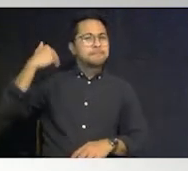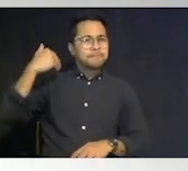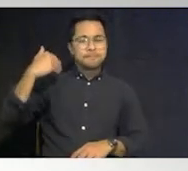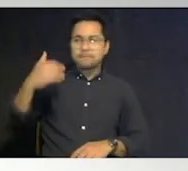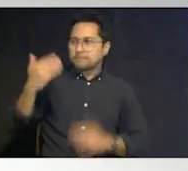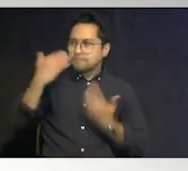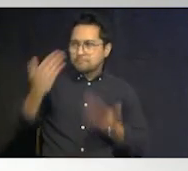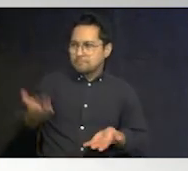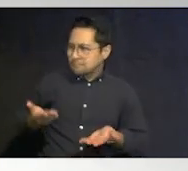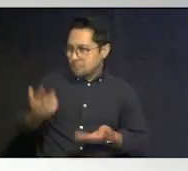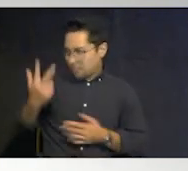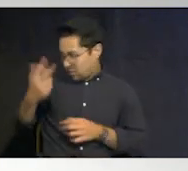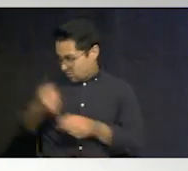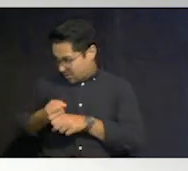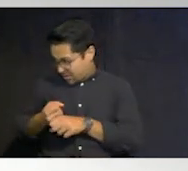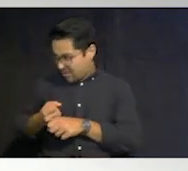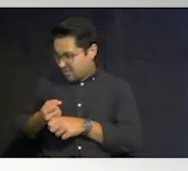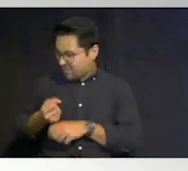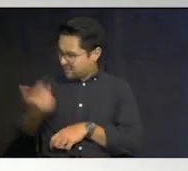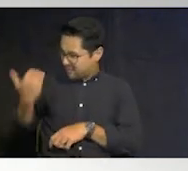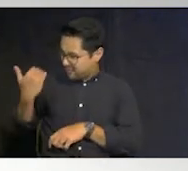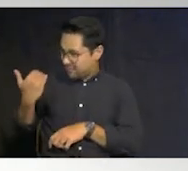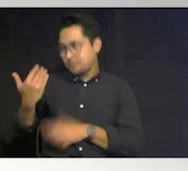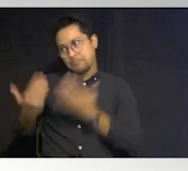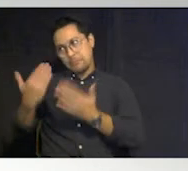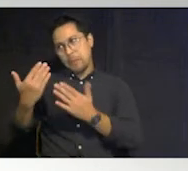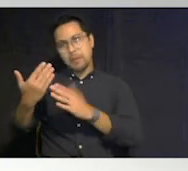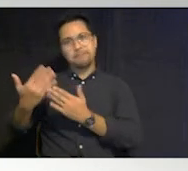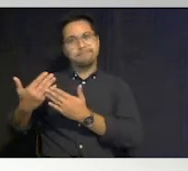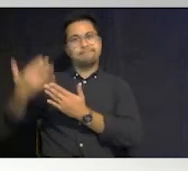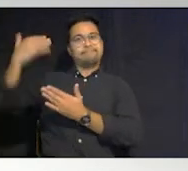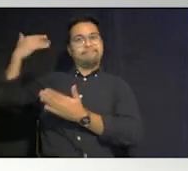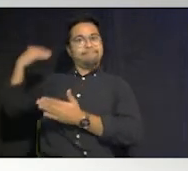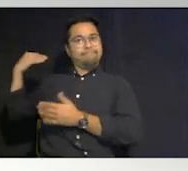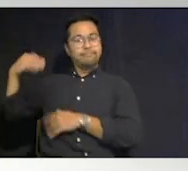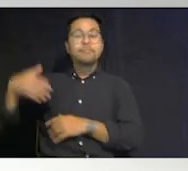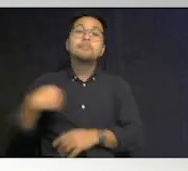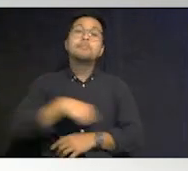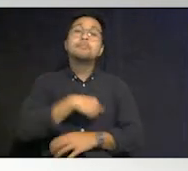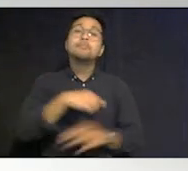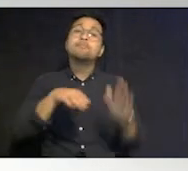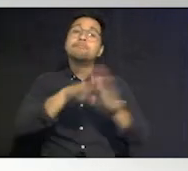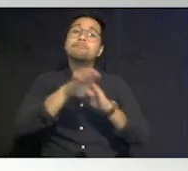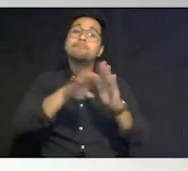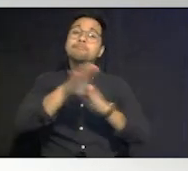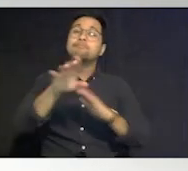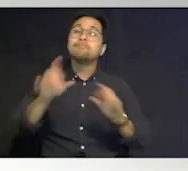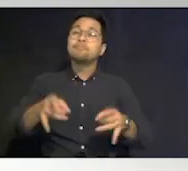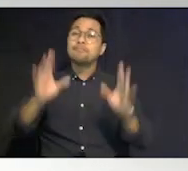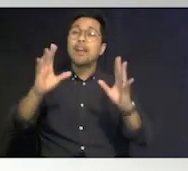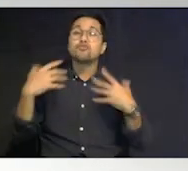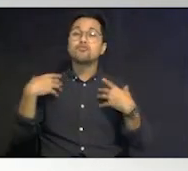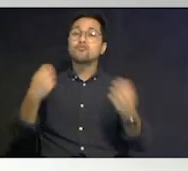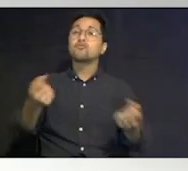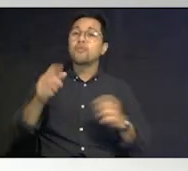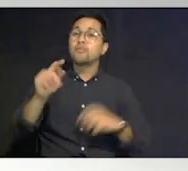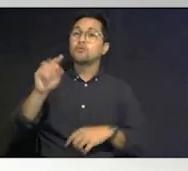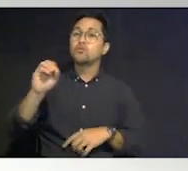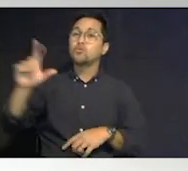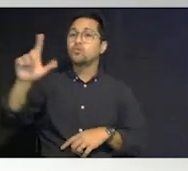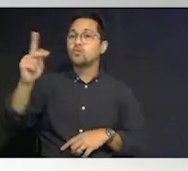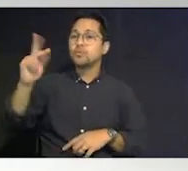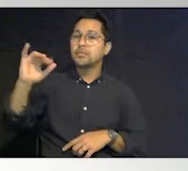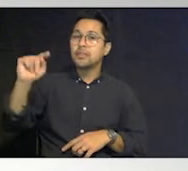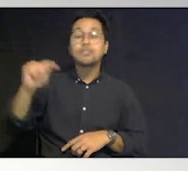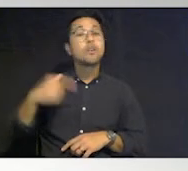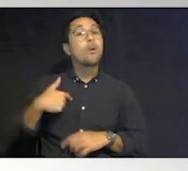melanie maybe three years ago maybe more um we we developed a disaster recovery toolkit and as information